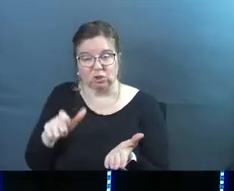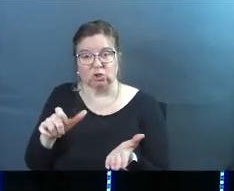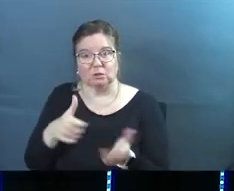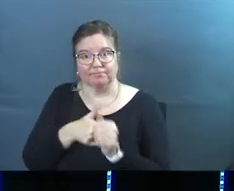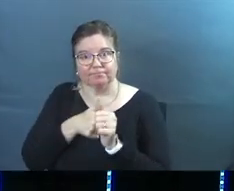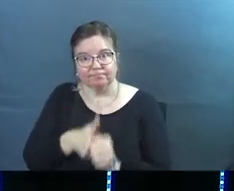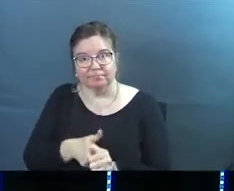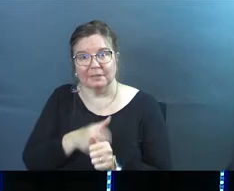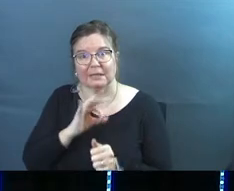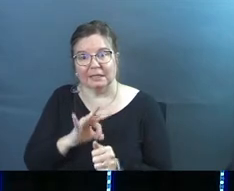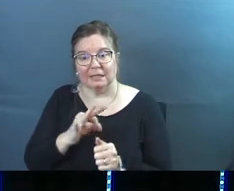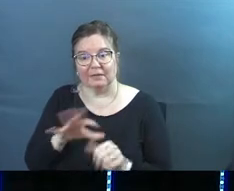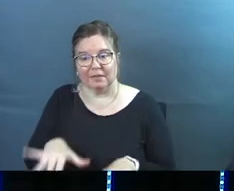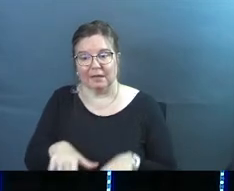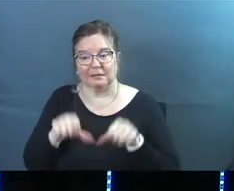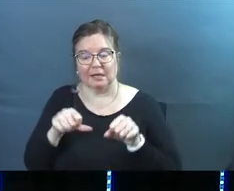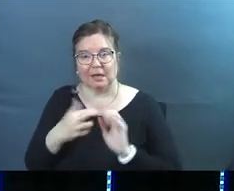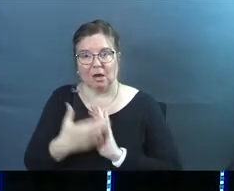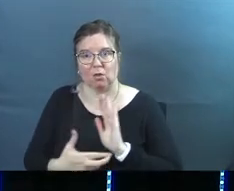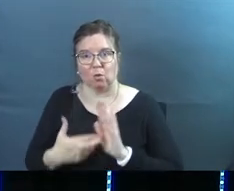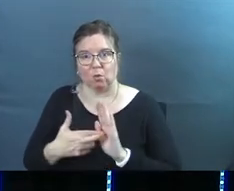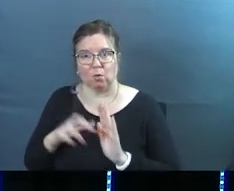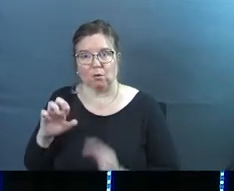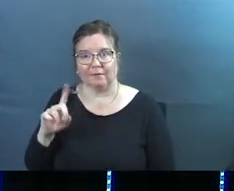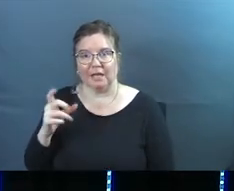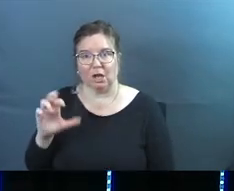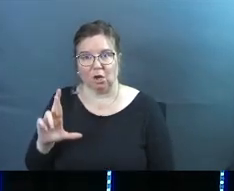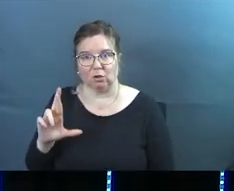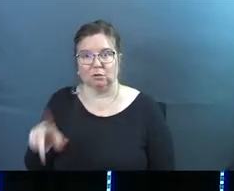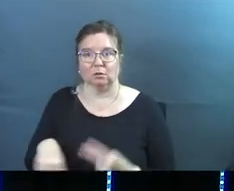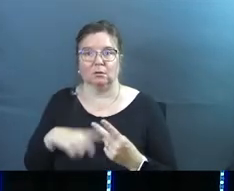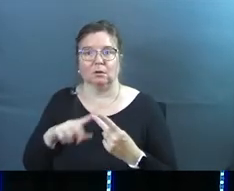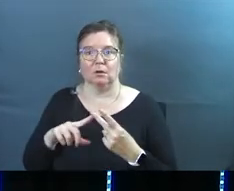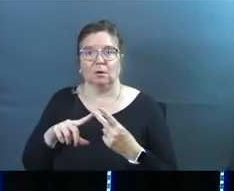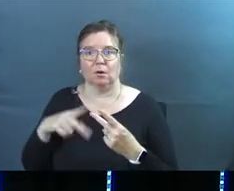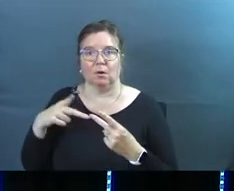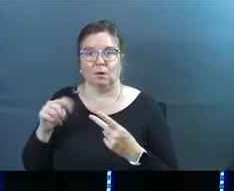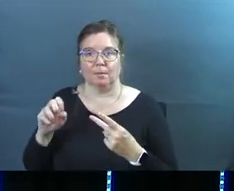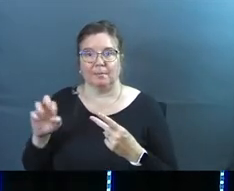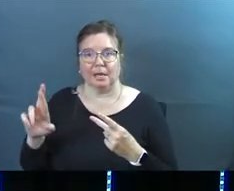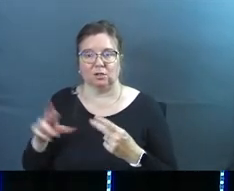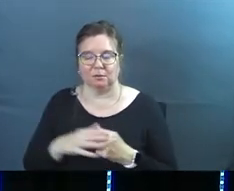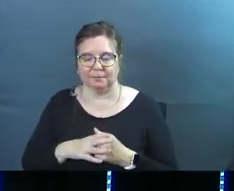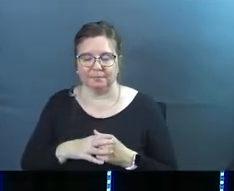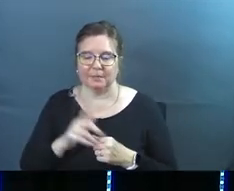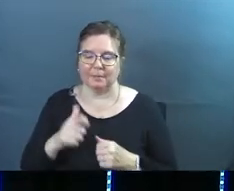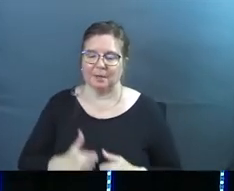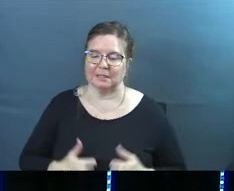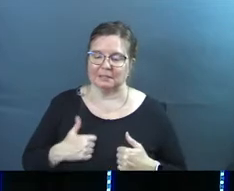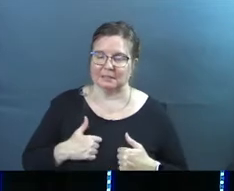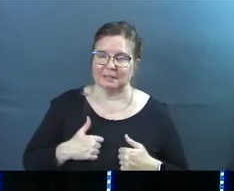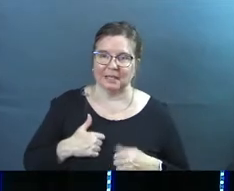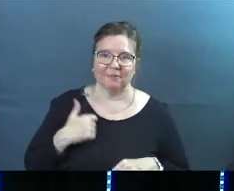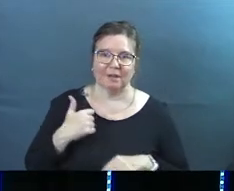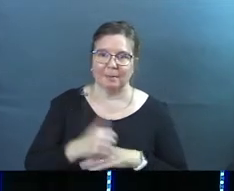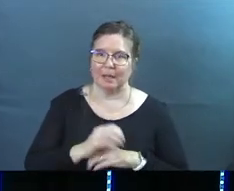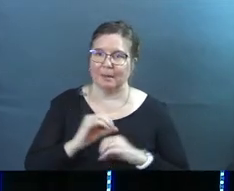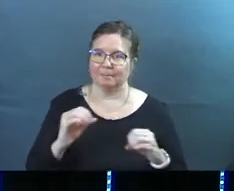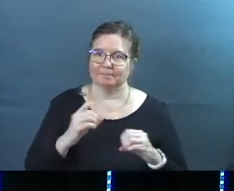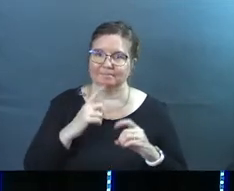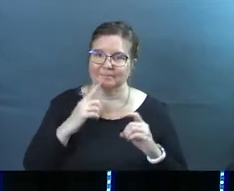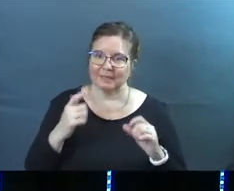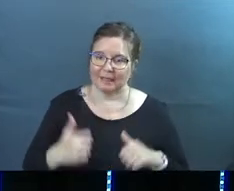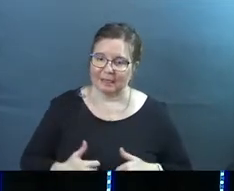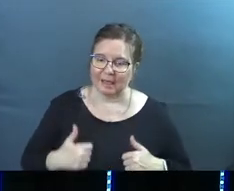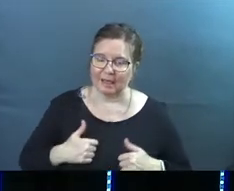like if they take the role of an elder or a pastor. Titus 1.6 says, elder must live a blameless life. He